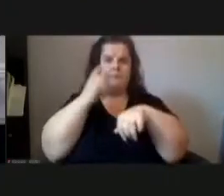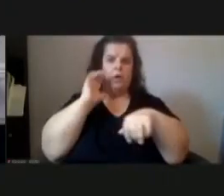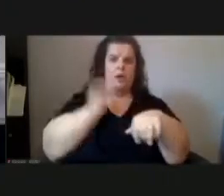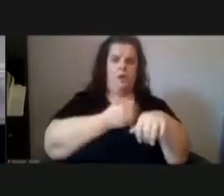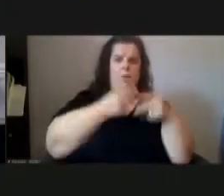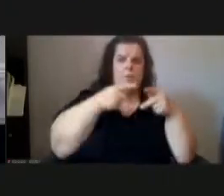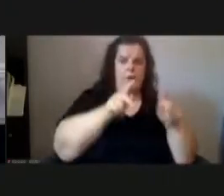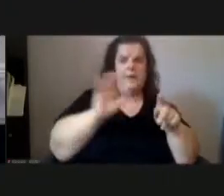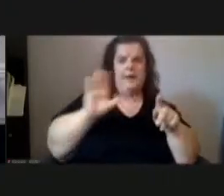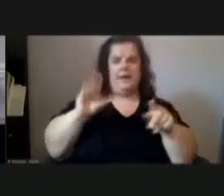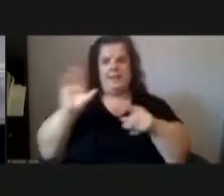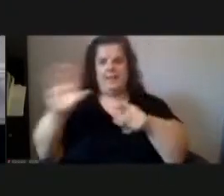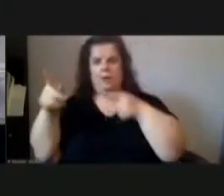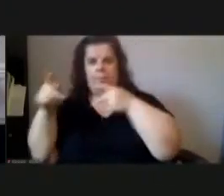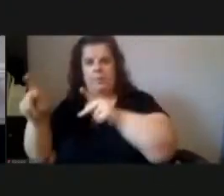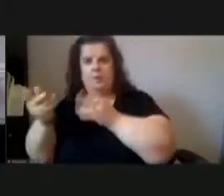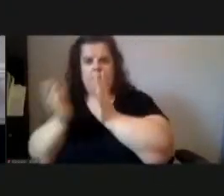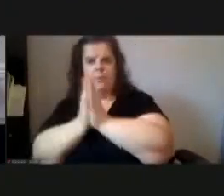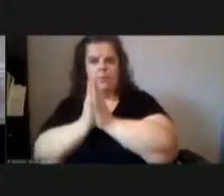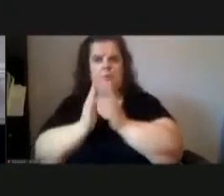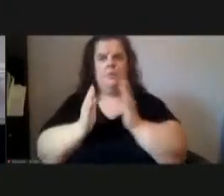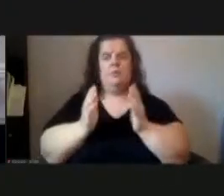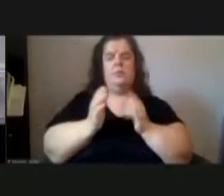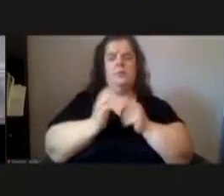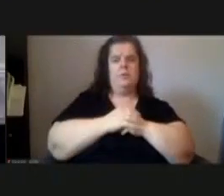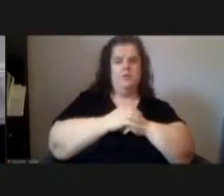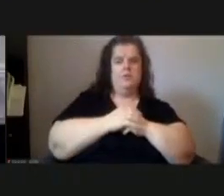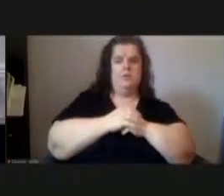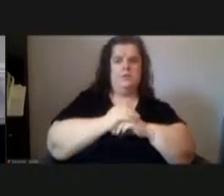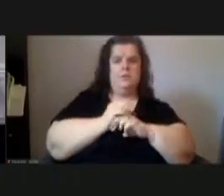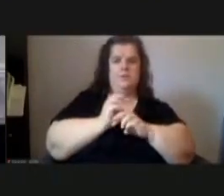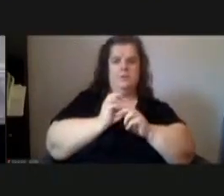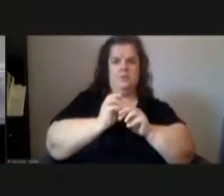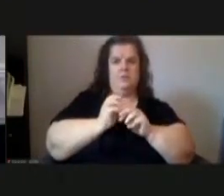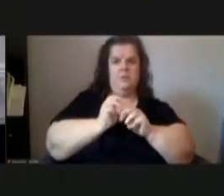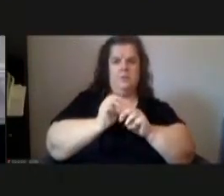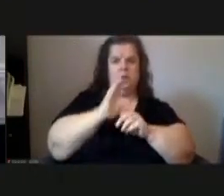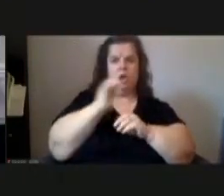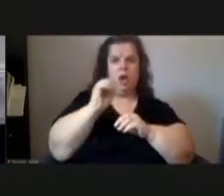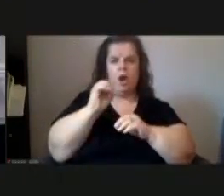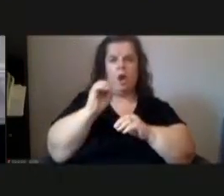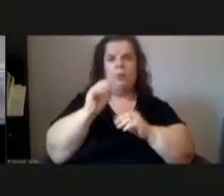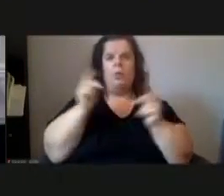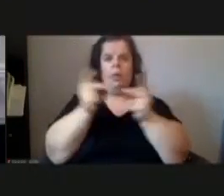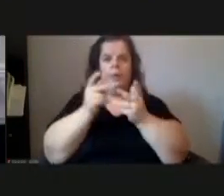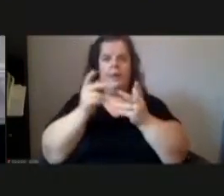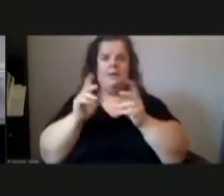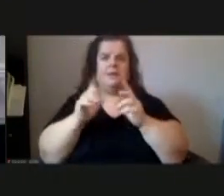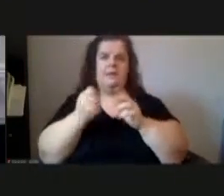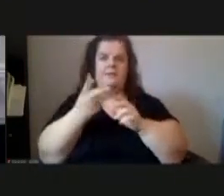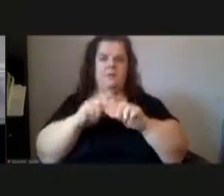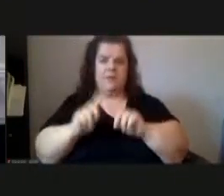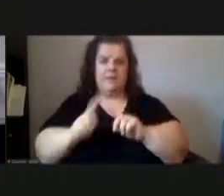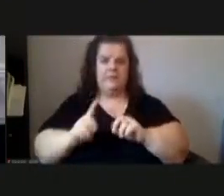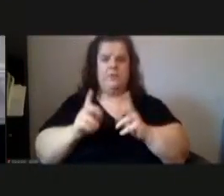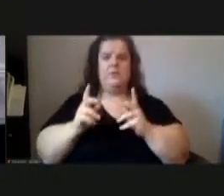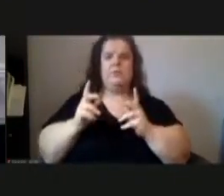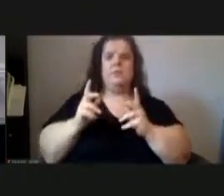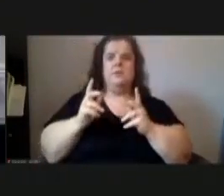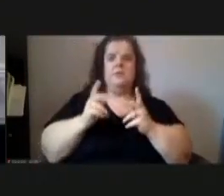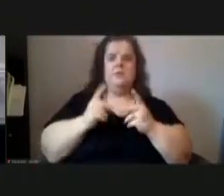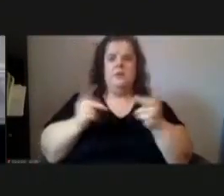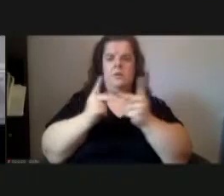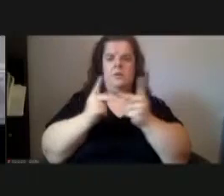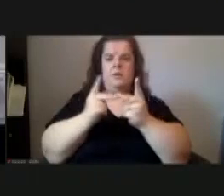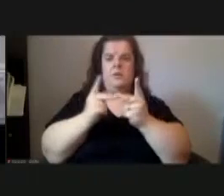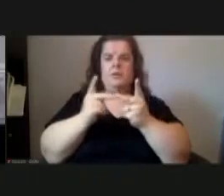theirs um you know we co locate in a lot of different locations um that are adjacent to pps schools and both off-site